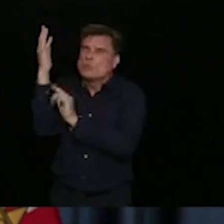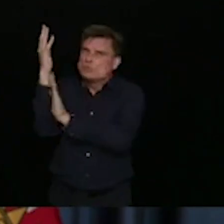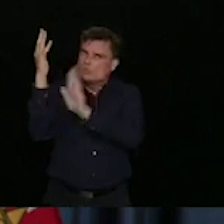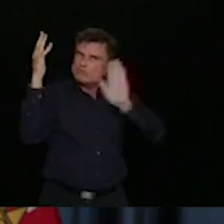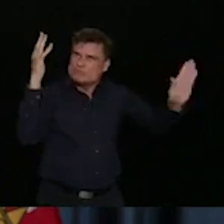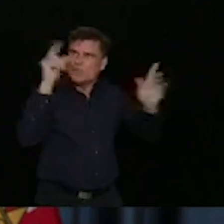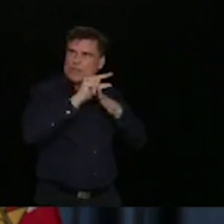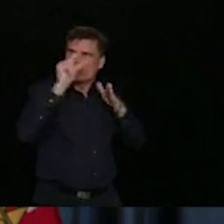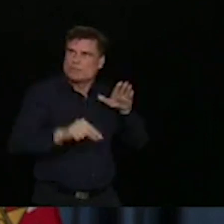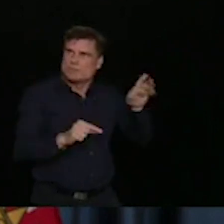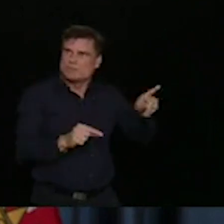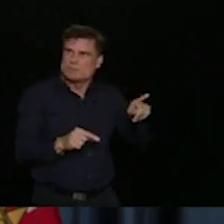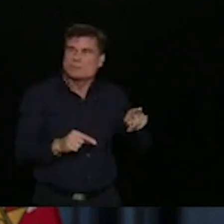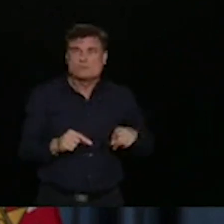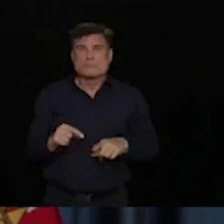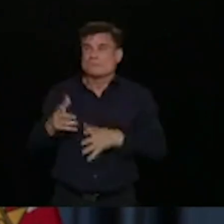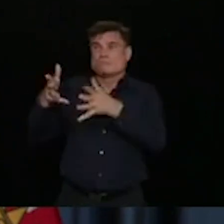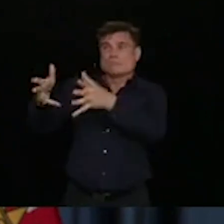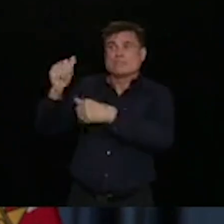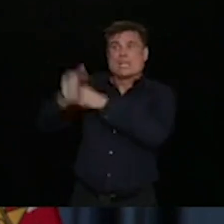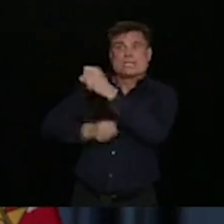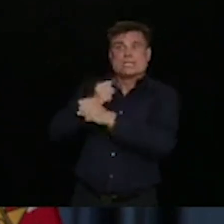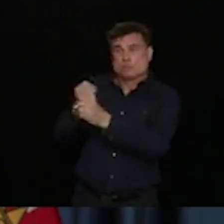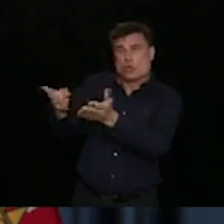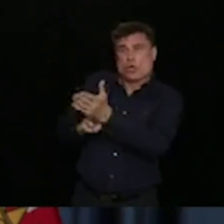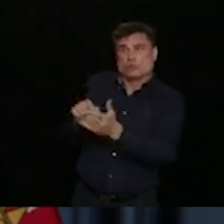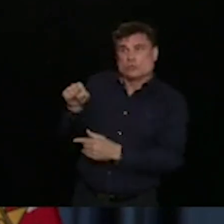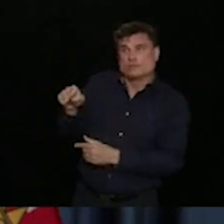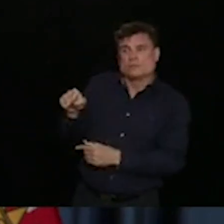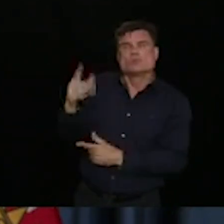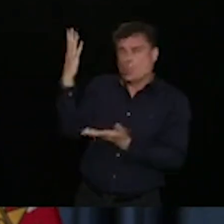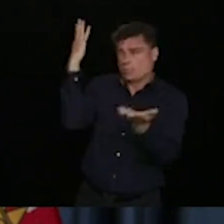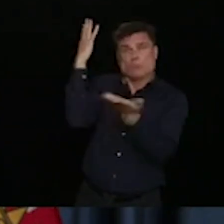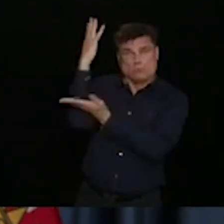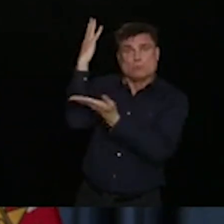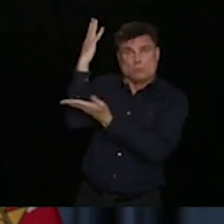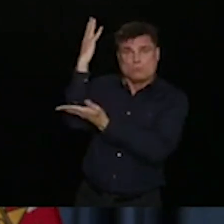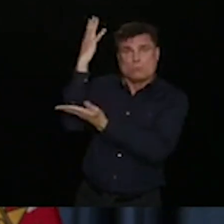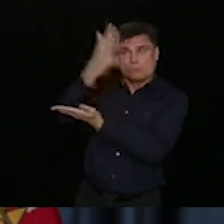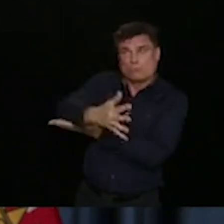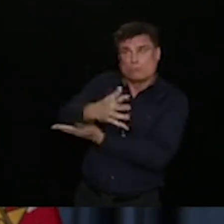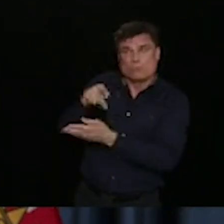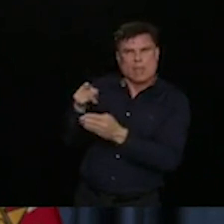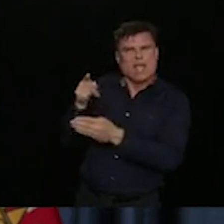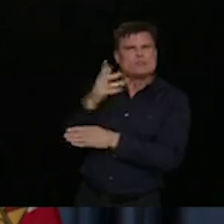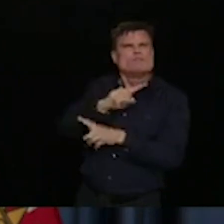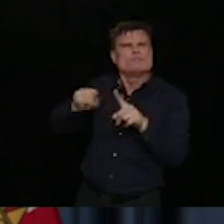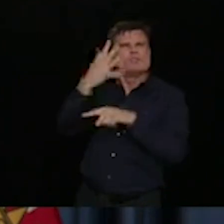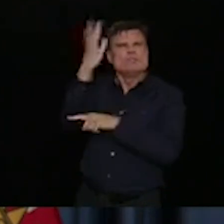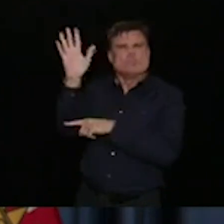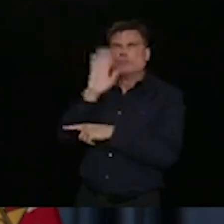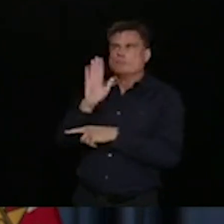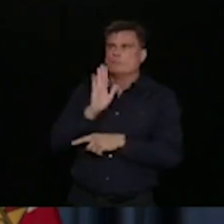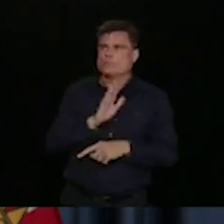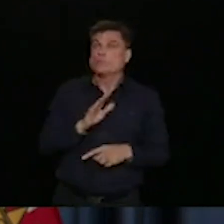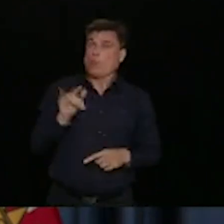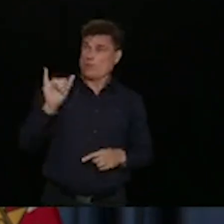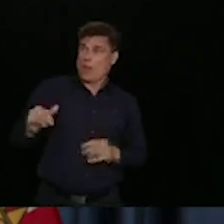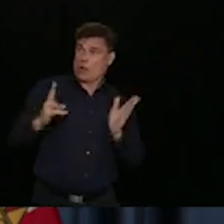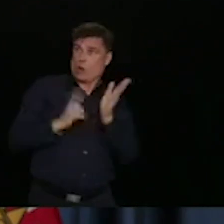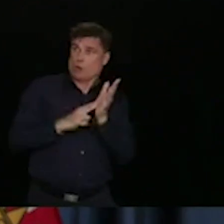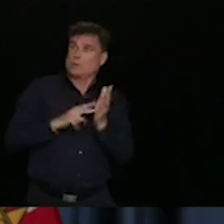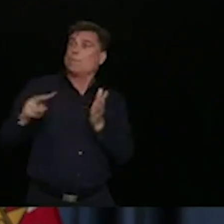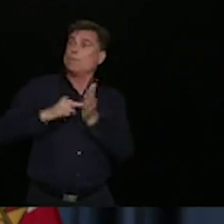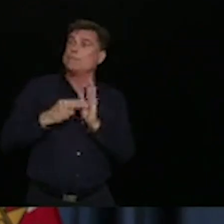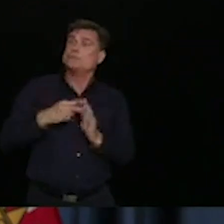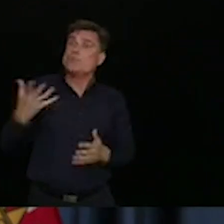contracts with the people of British Columbia to harvest that wood, and those contracts historically have meant that there would be a benefit to